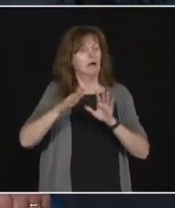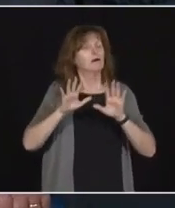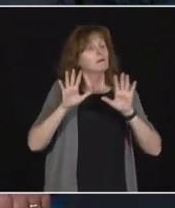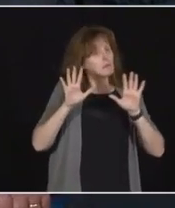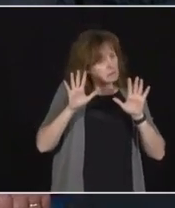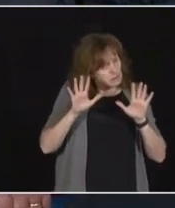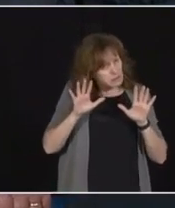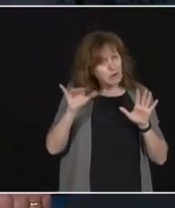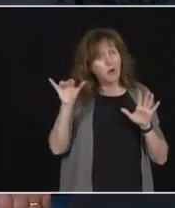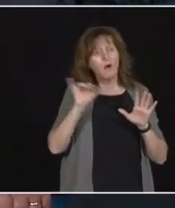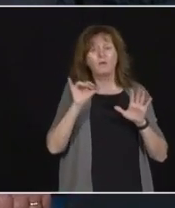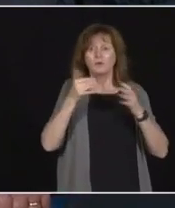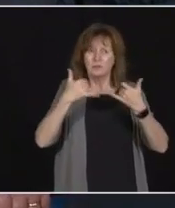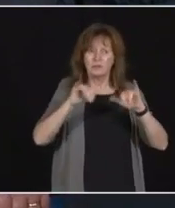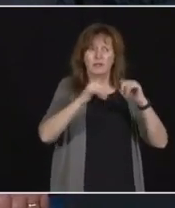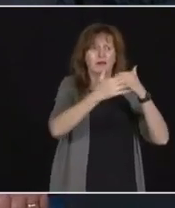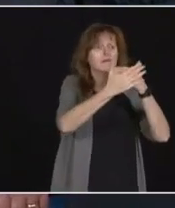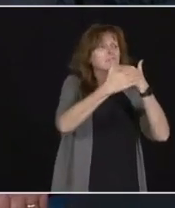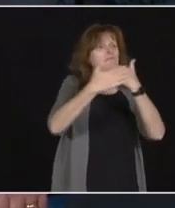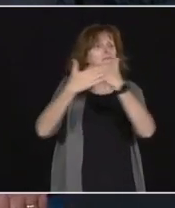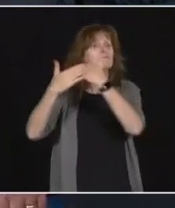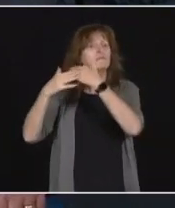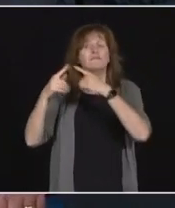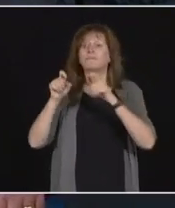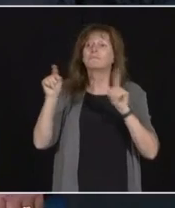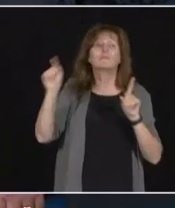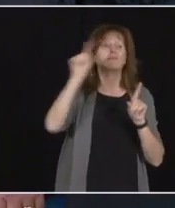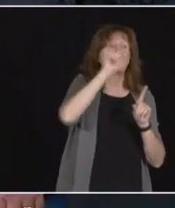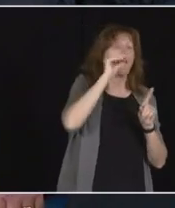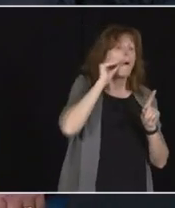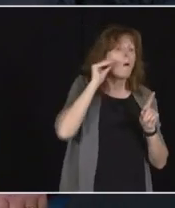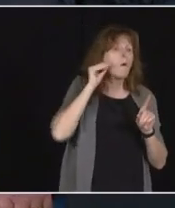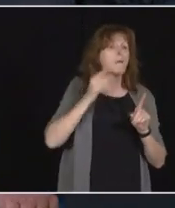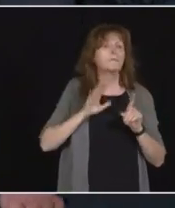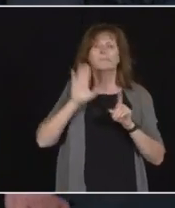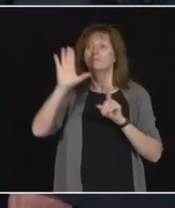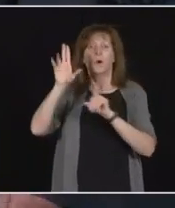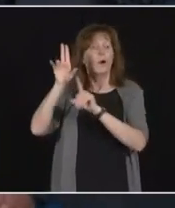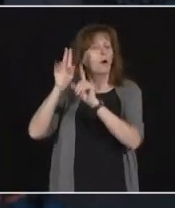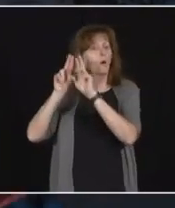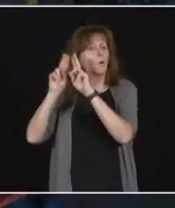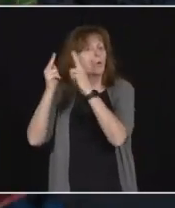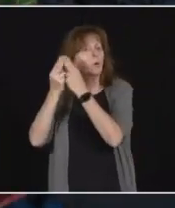our homes and the representative organizations, then we'll be moving forward. Thank you.